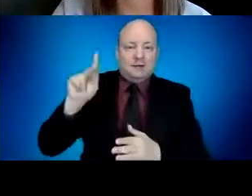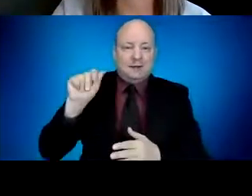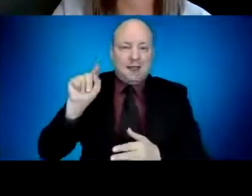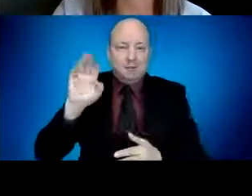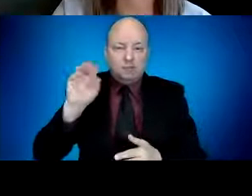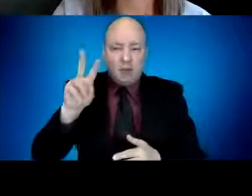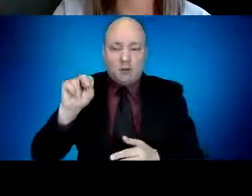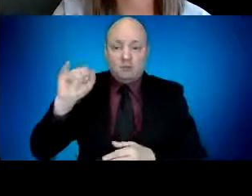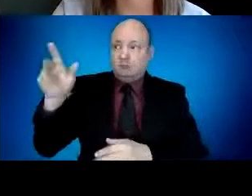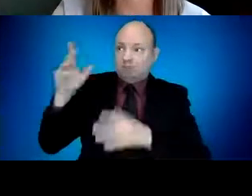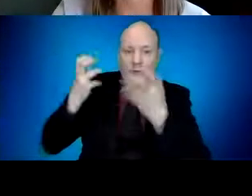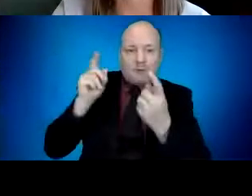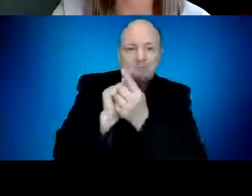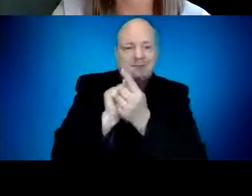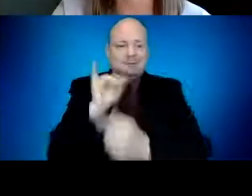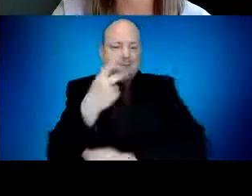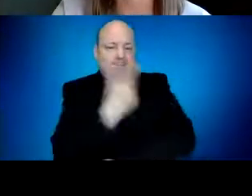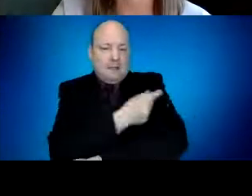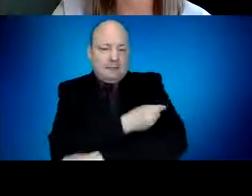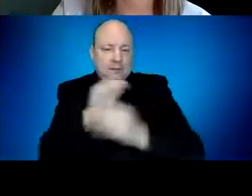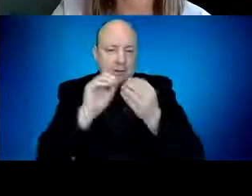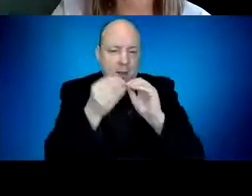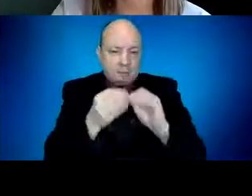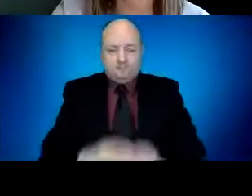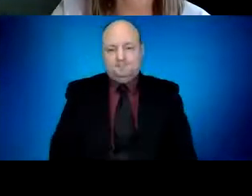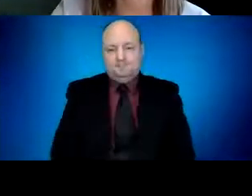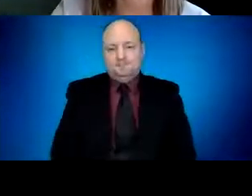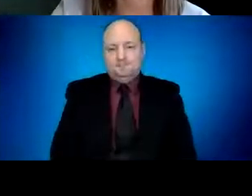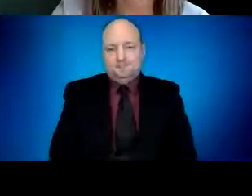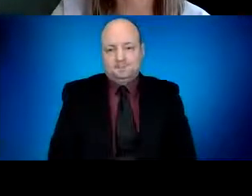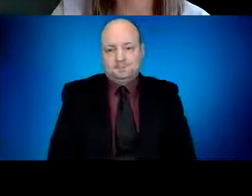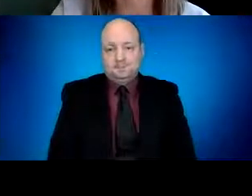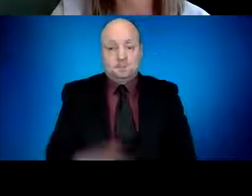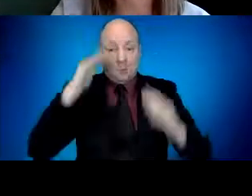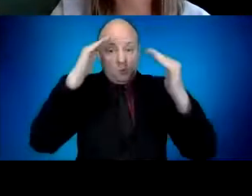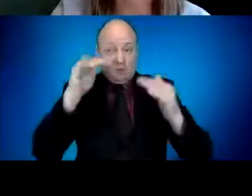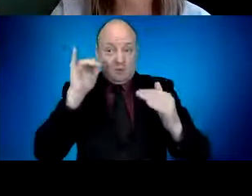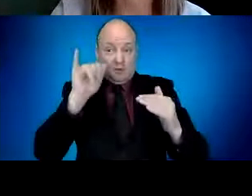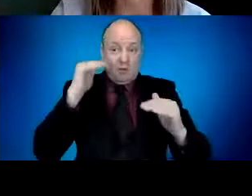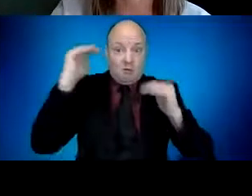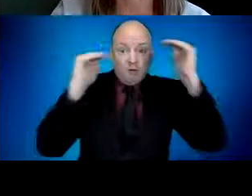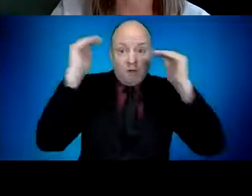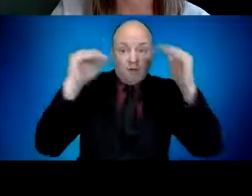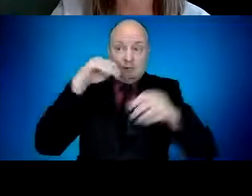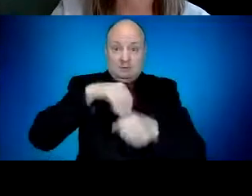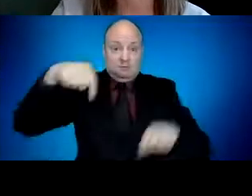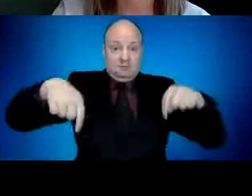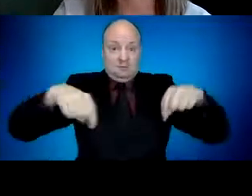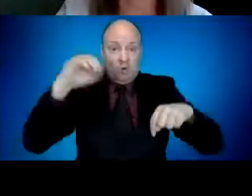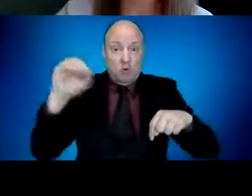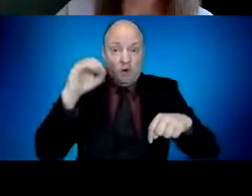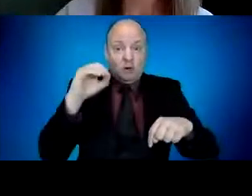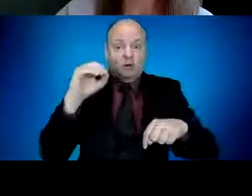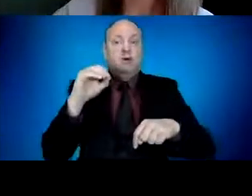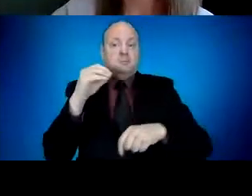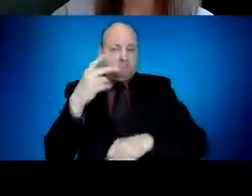vaccinate all Oregon adults by early June. Now let's look at the numbers. As